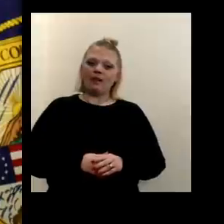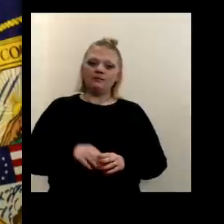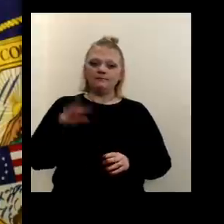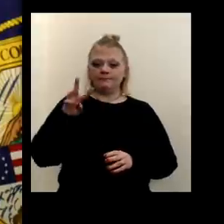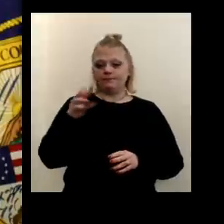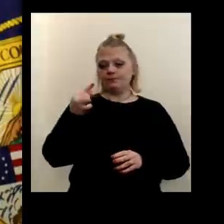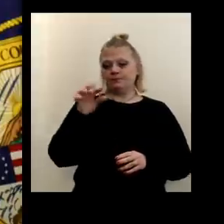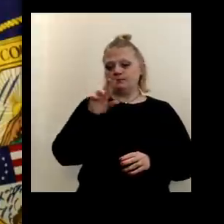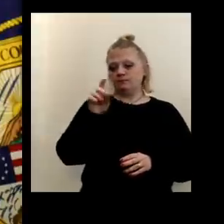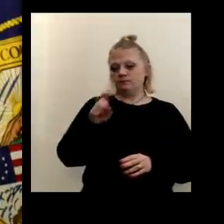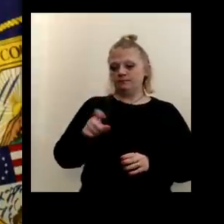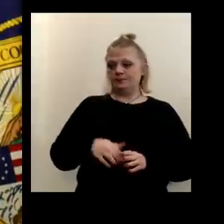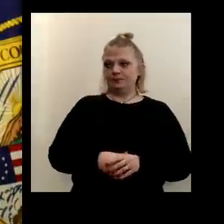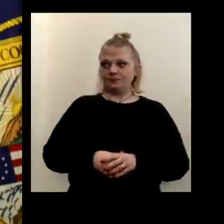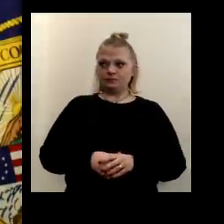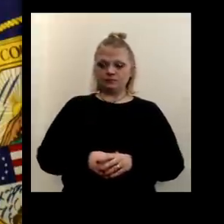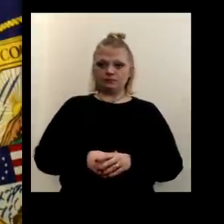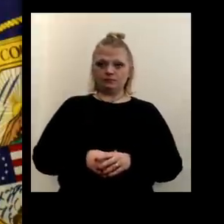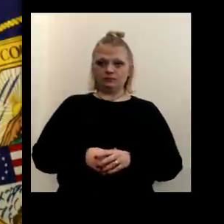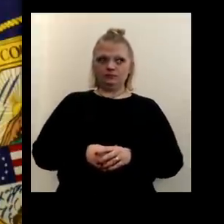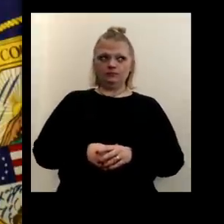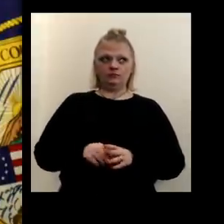WGRZ channel two, anyone there?